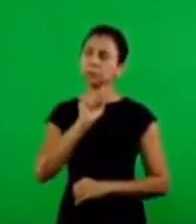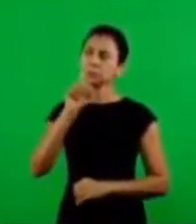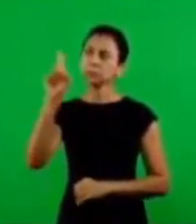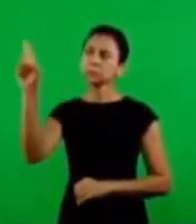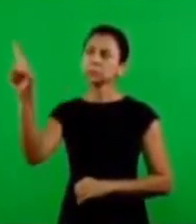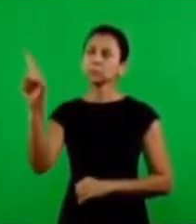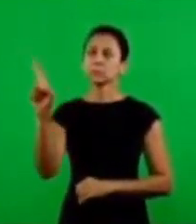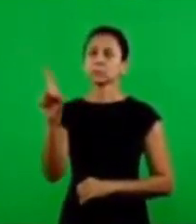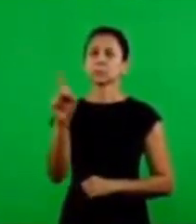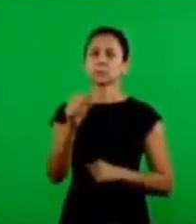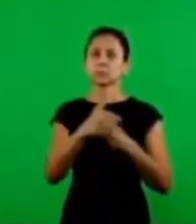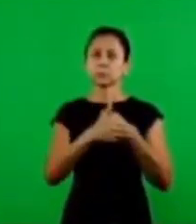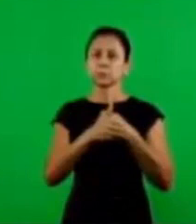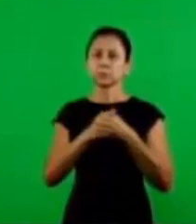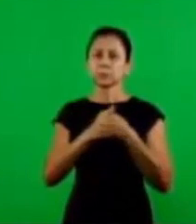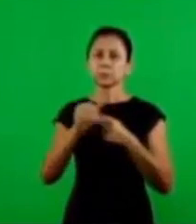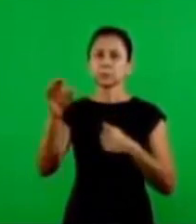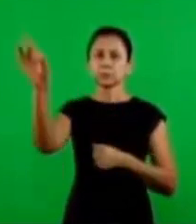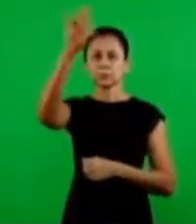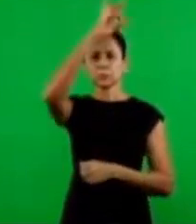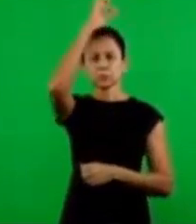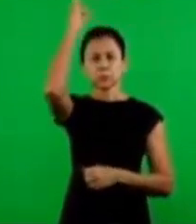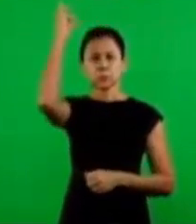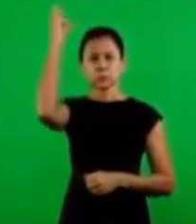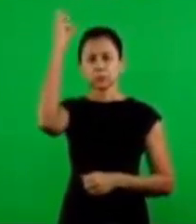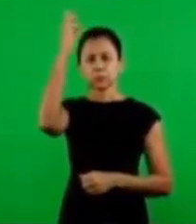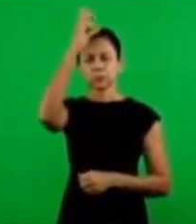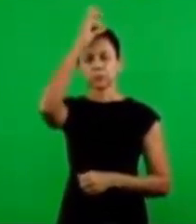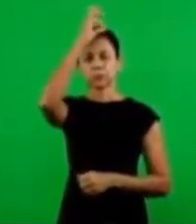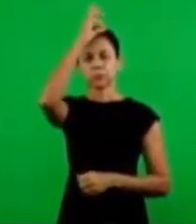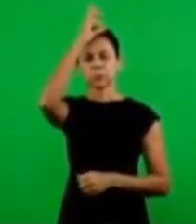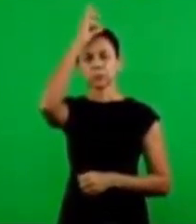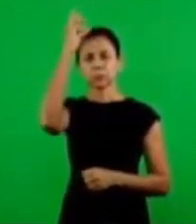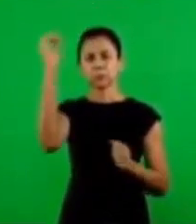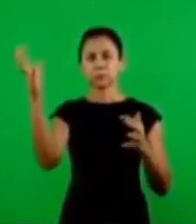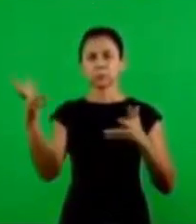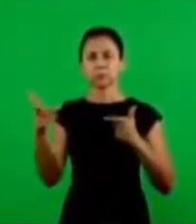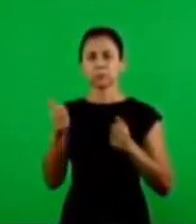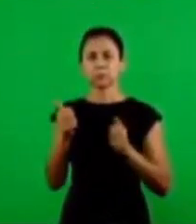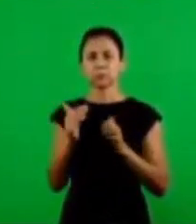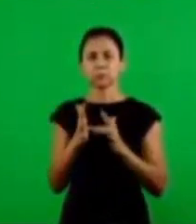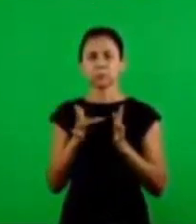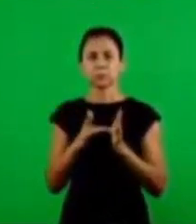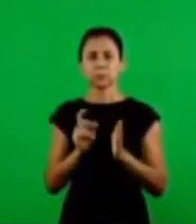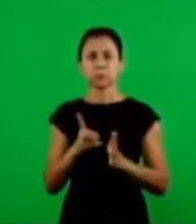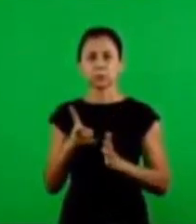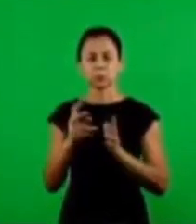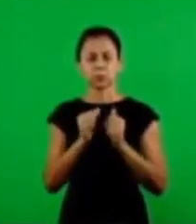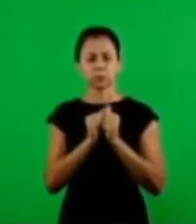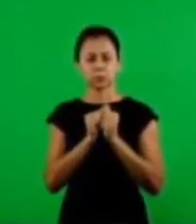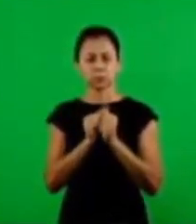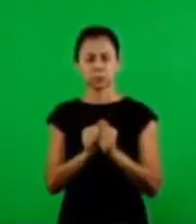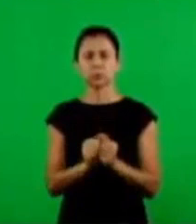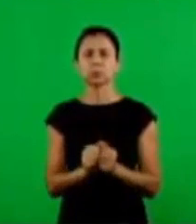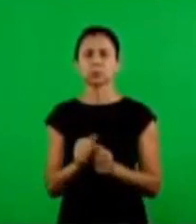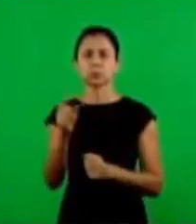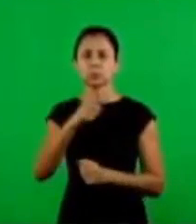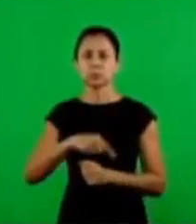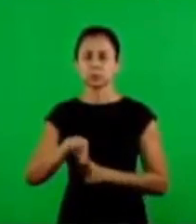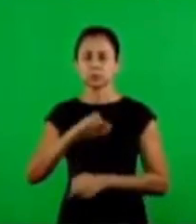of God and sweet and tender consolations with all his spirit be upon you my bread